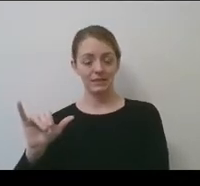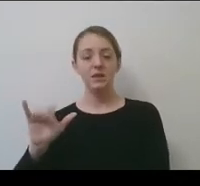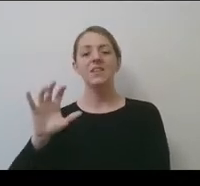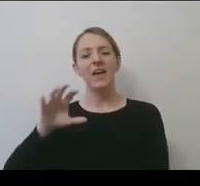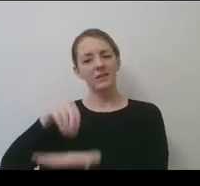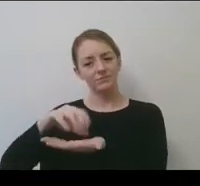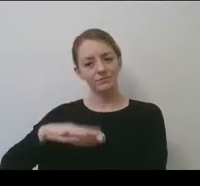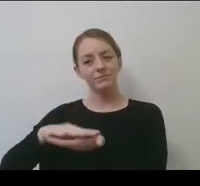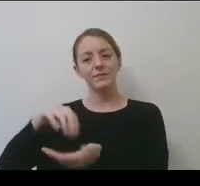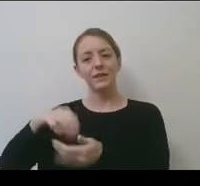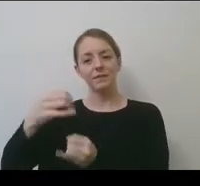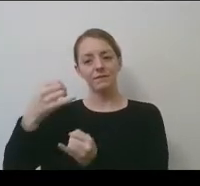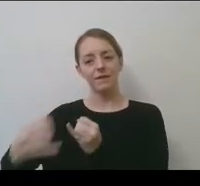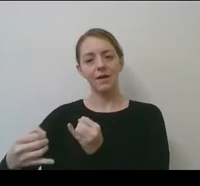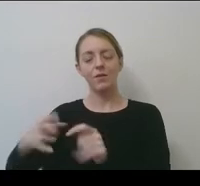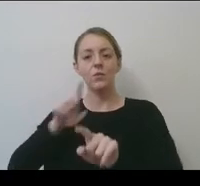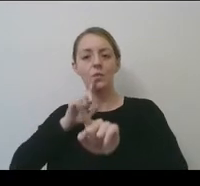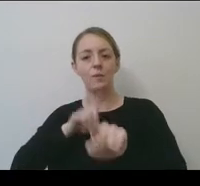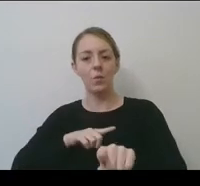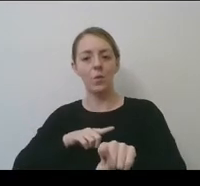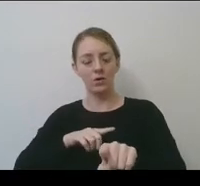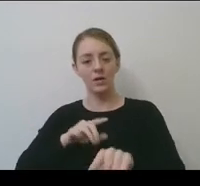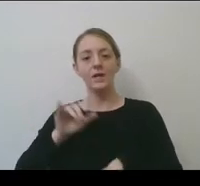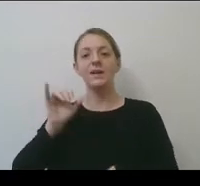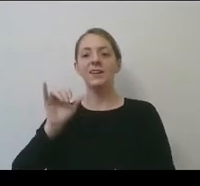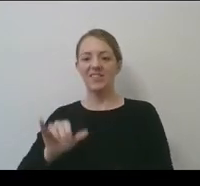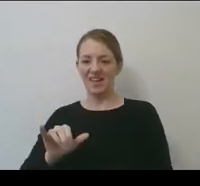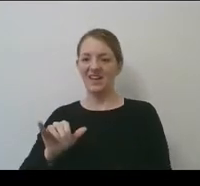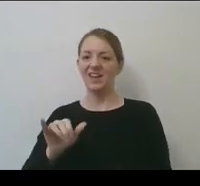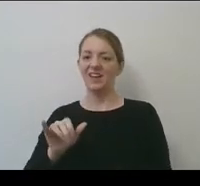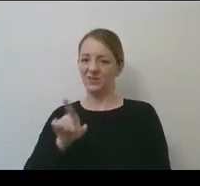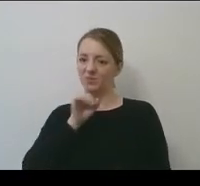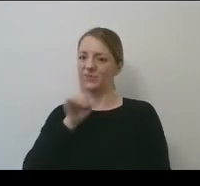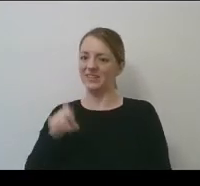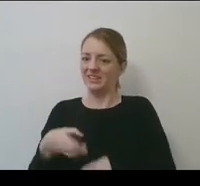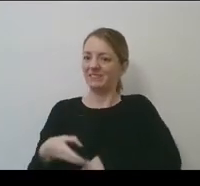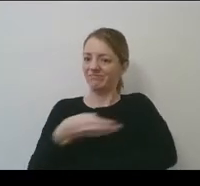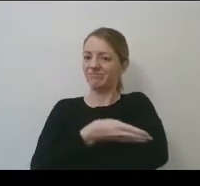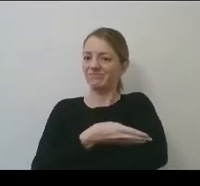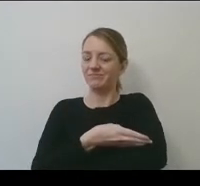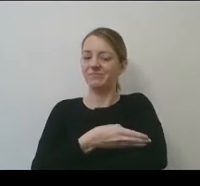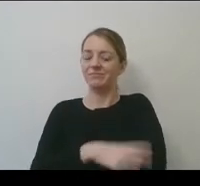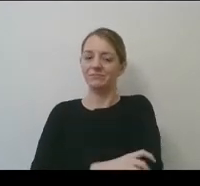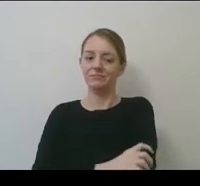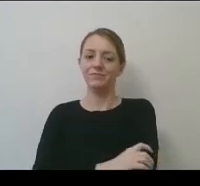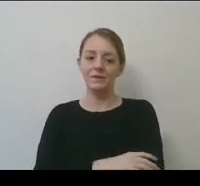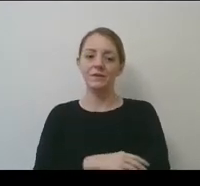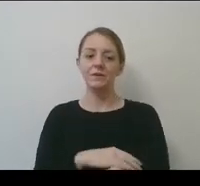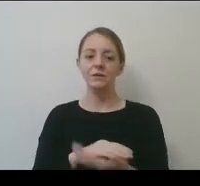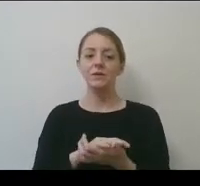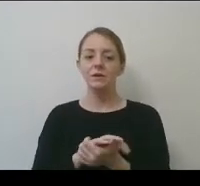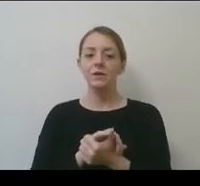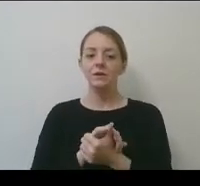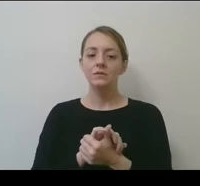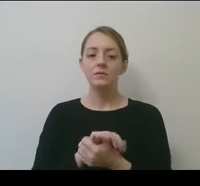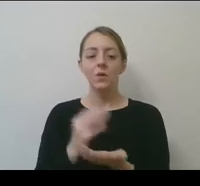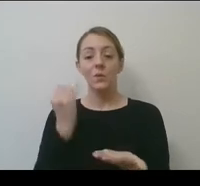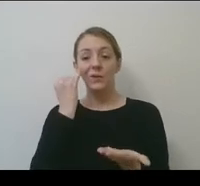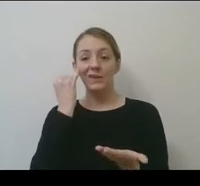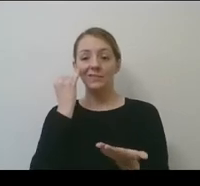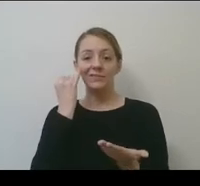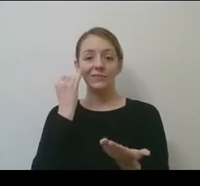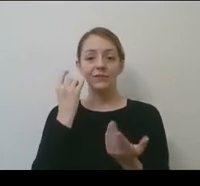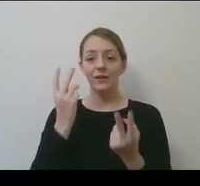ex was a something that definitely needed to be enhanced, um, so that, um, when a visitor